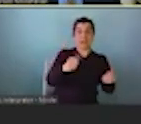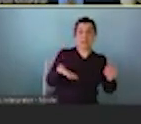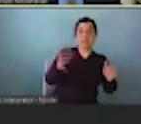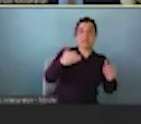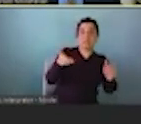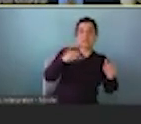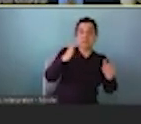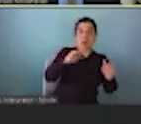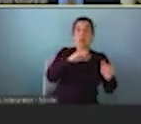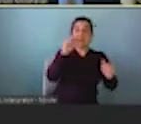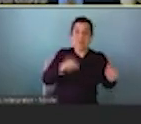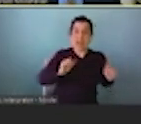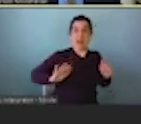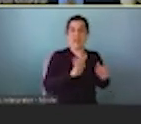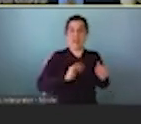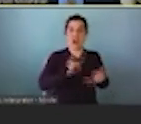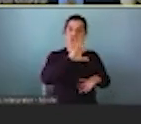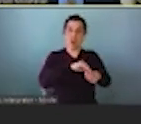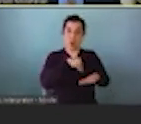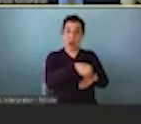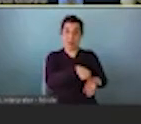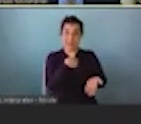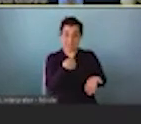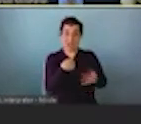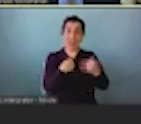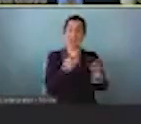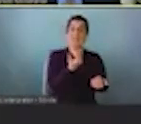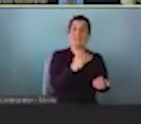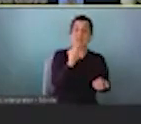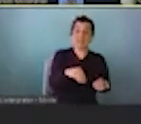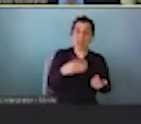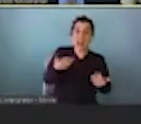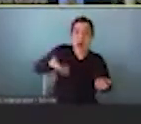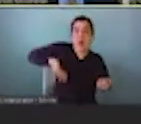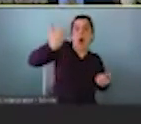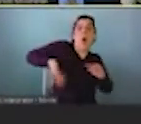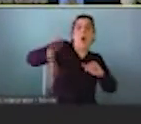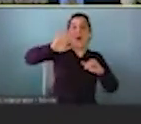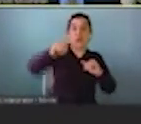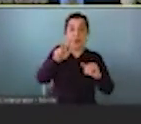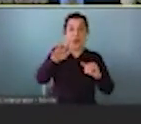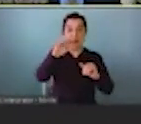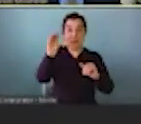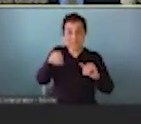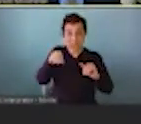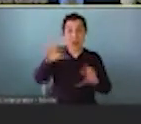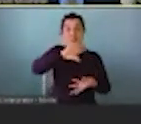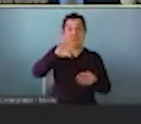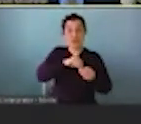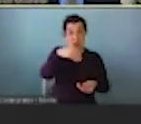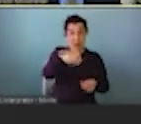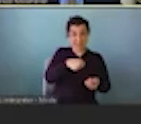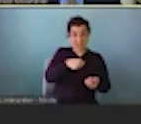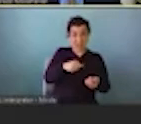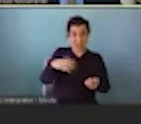a proportion of their total compensation has gone from 15 percent to over 35 percent of the total compensation that an employer